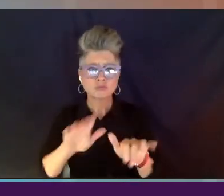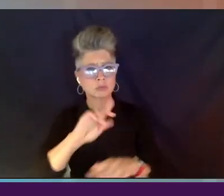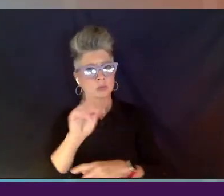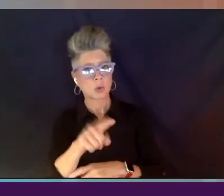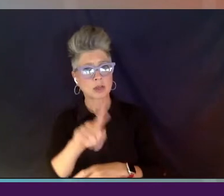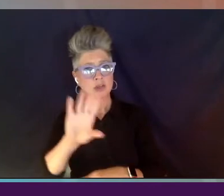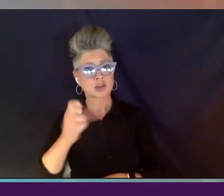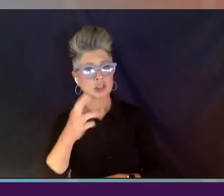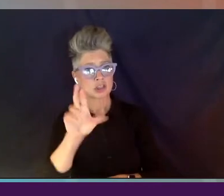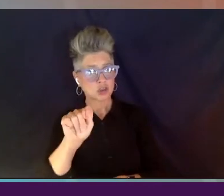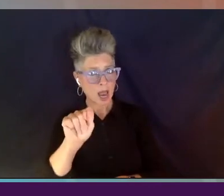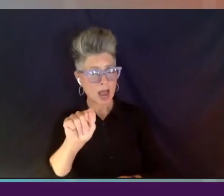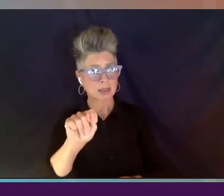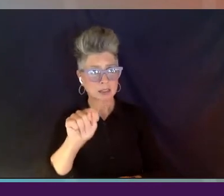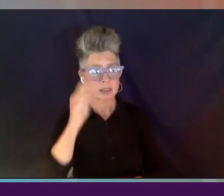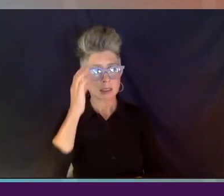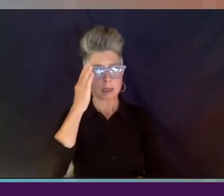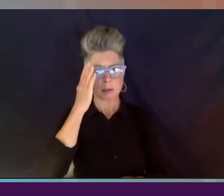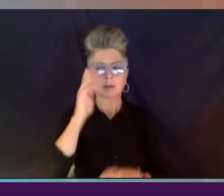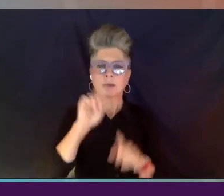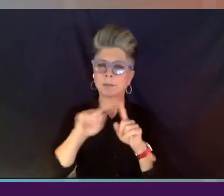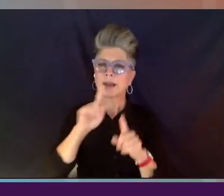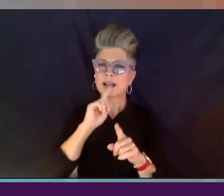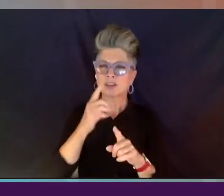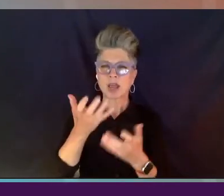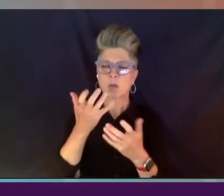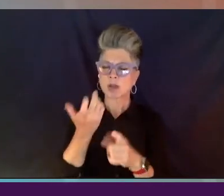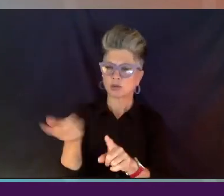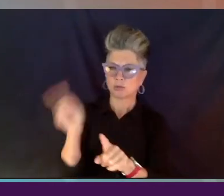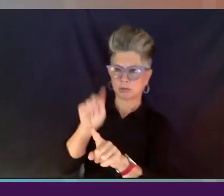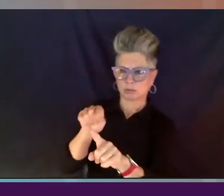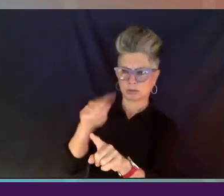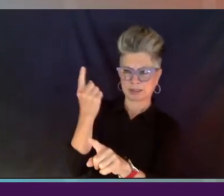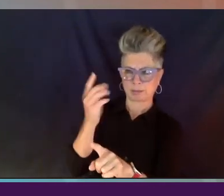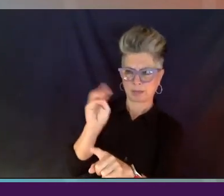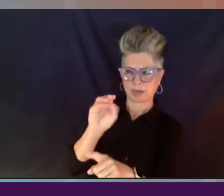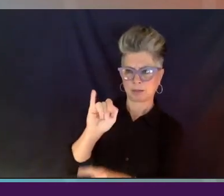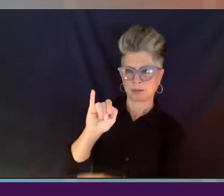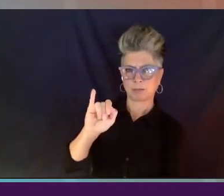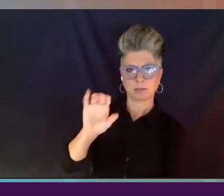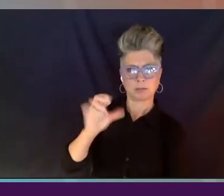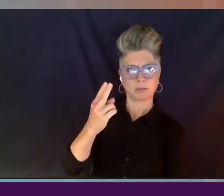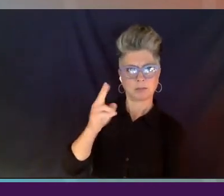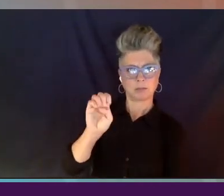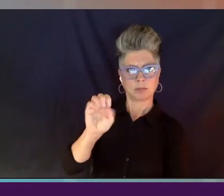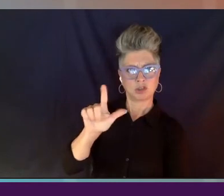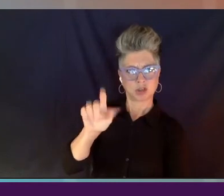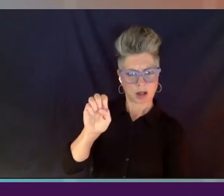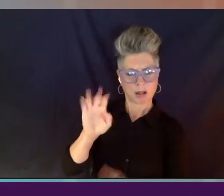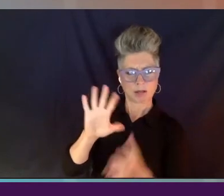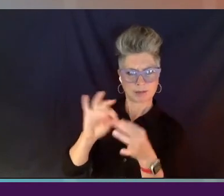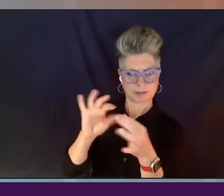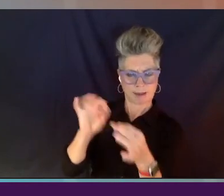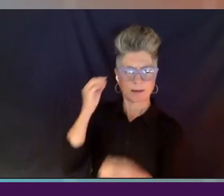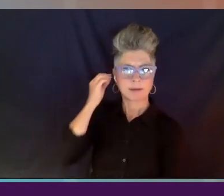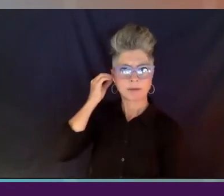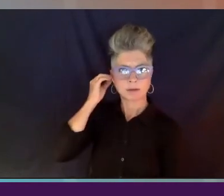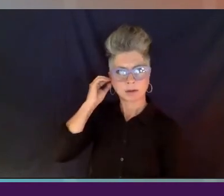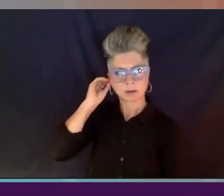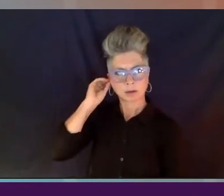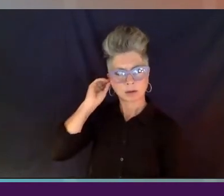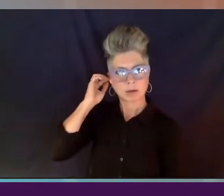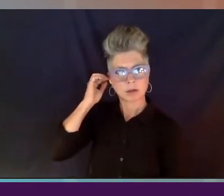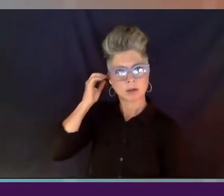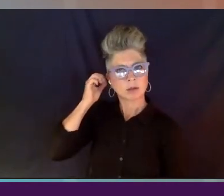but I actually, I'm gonna, I'm gonna circle back around to something that Michelle, um, said, which is,